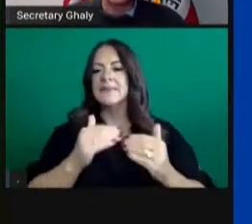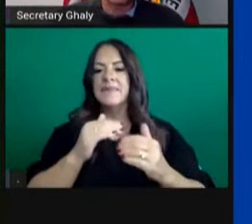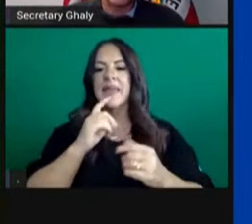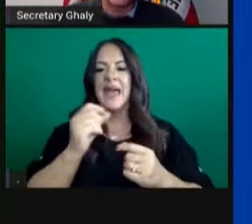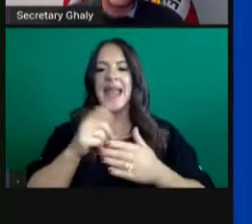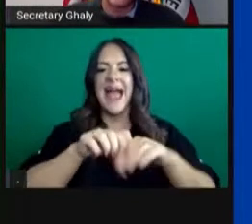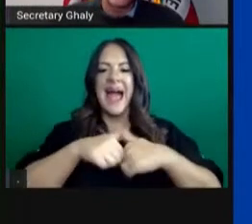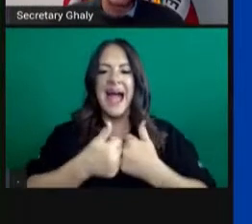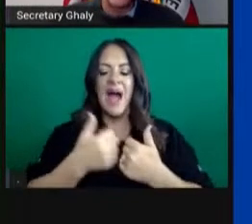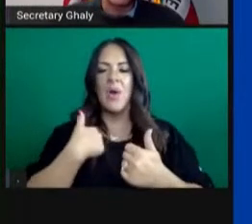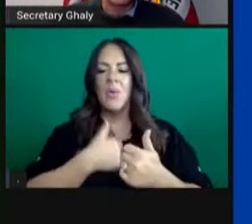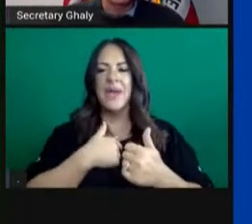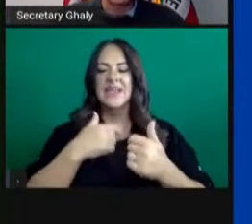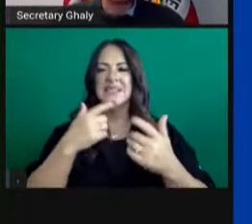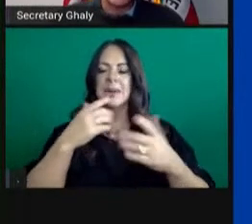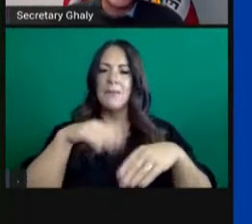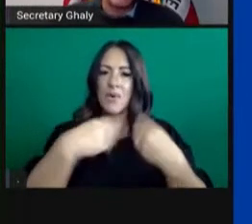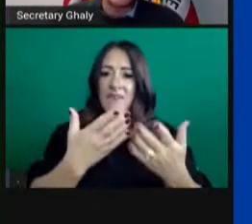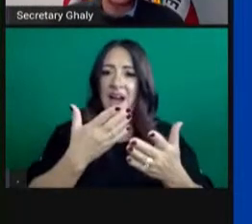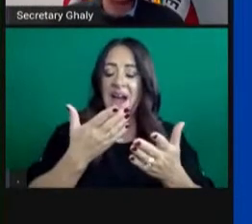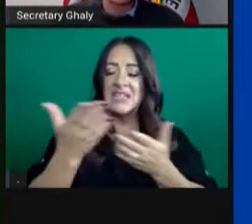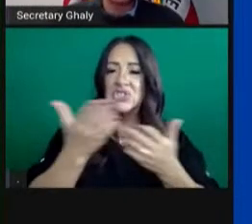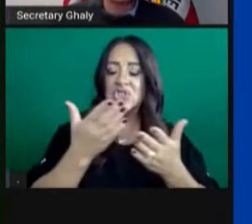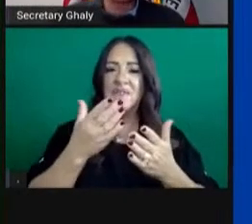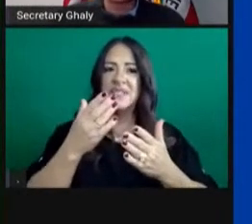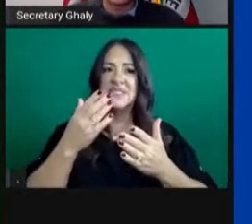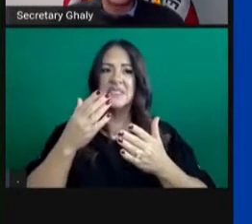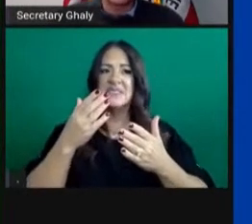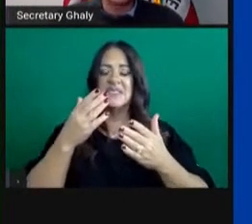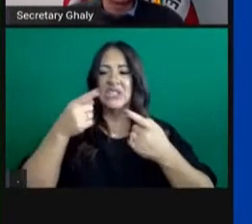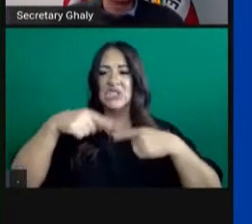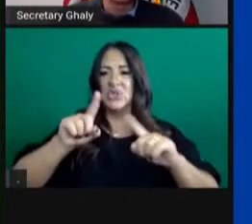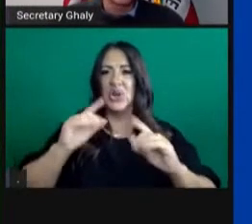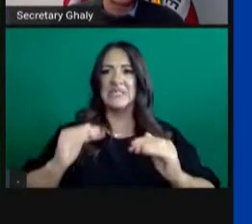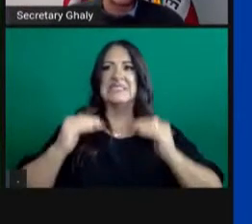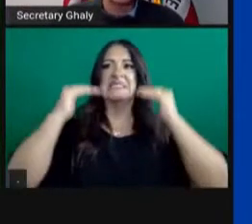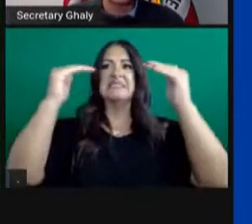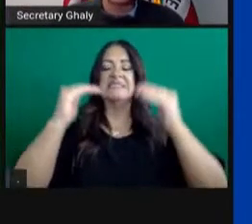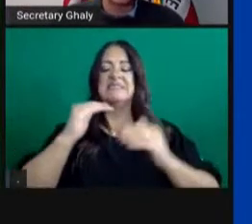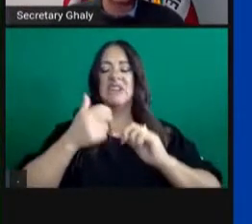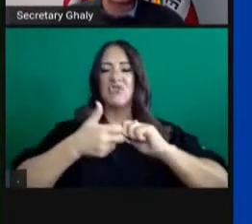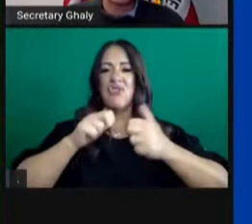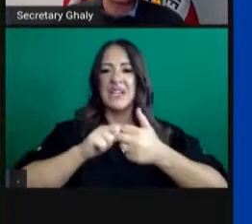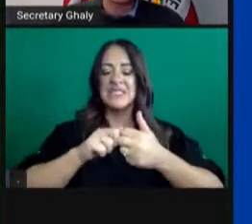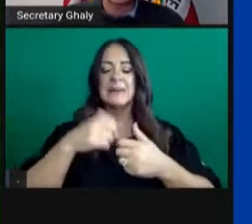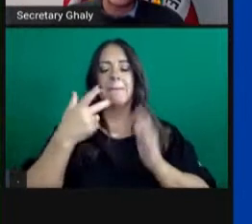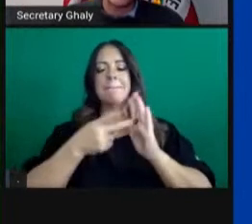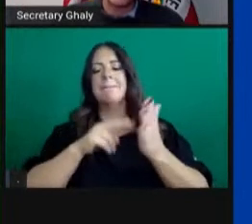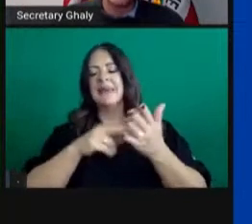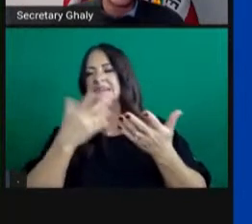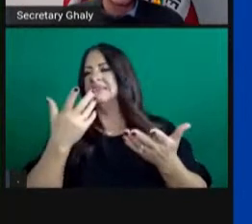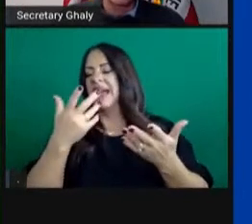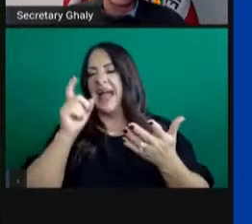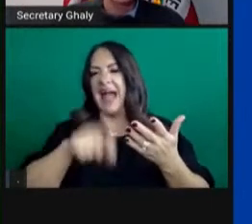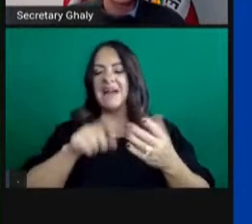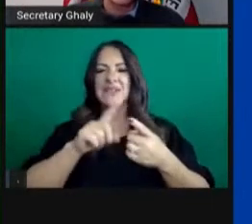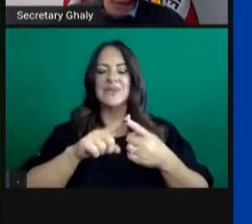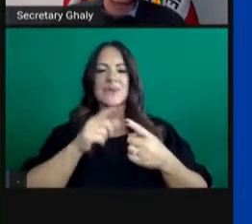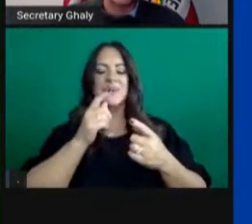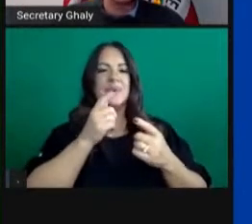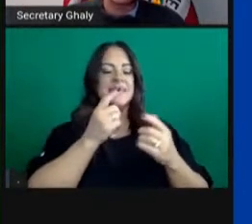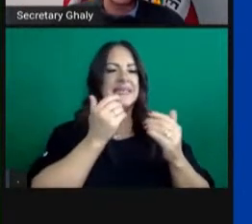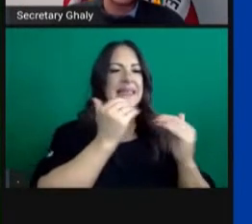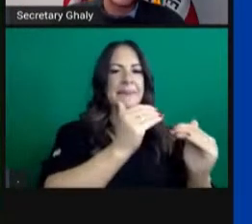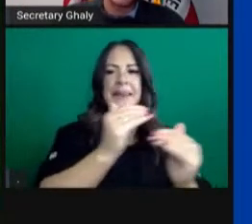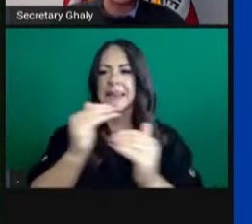functionally equivalent, but they may be, you may be delaying movement of patients between levels of care for